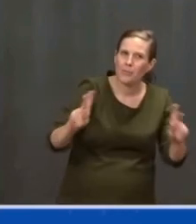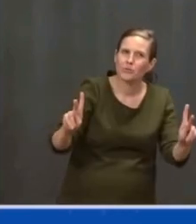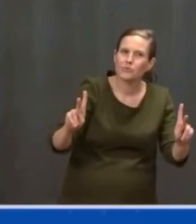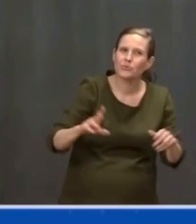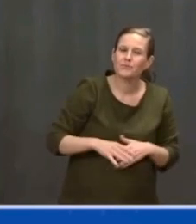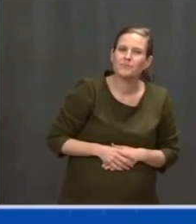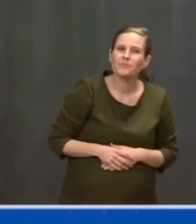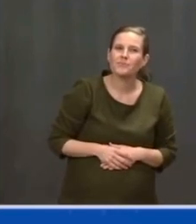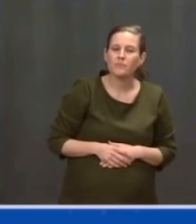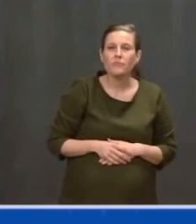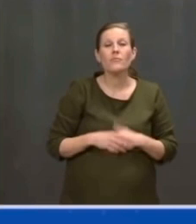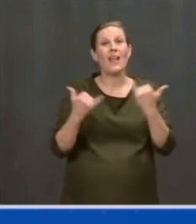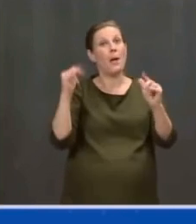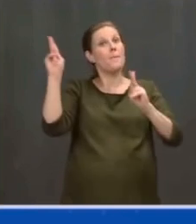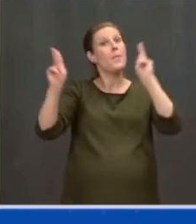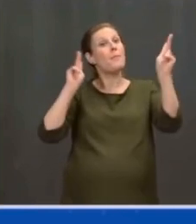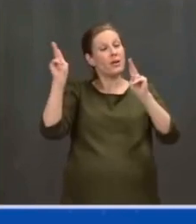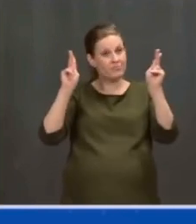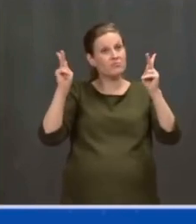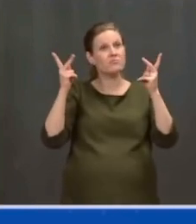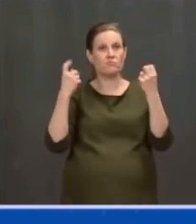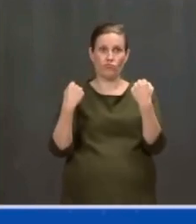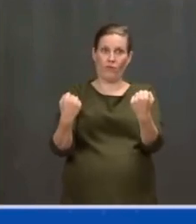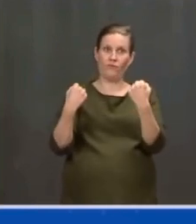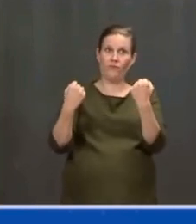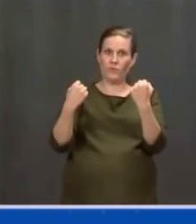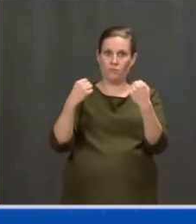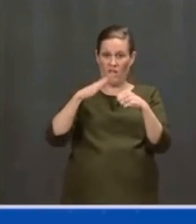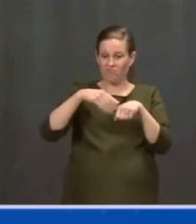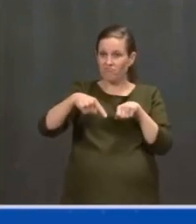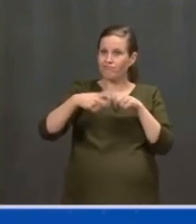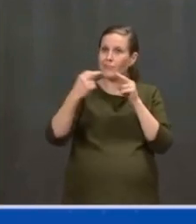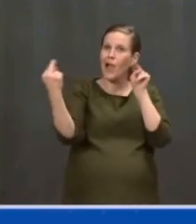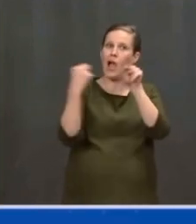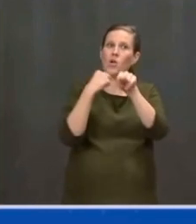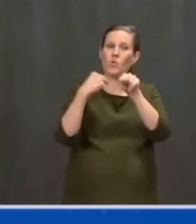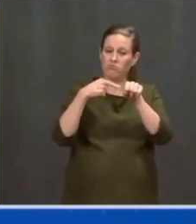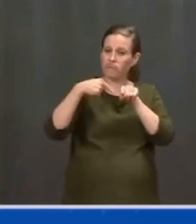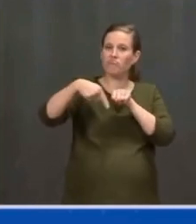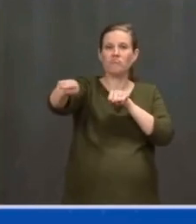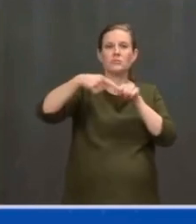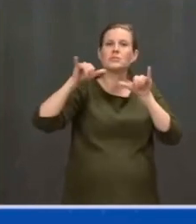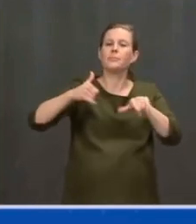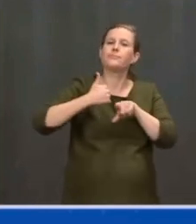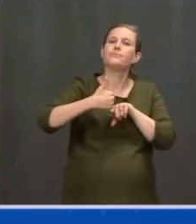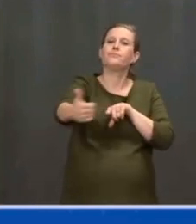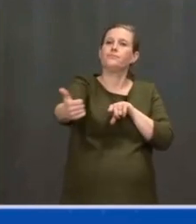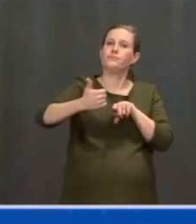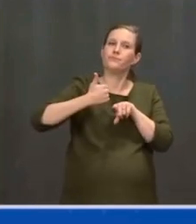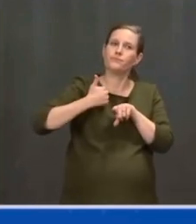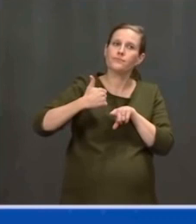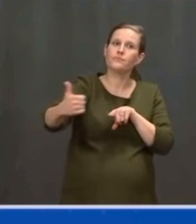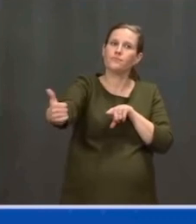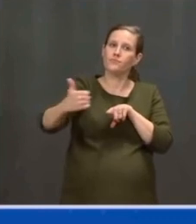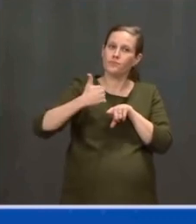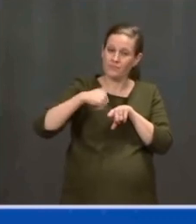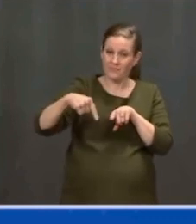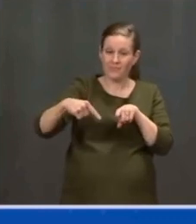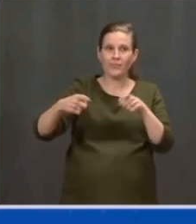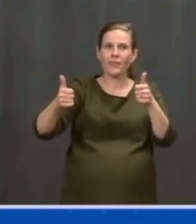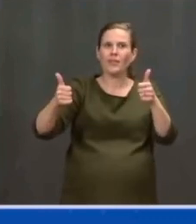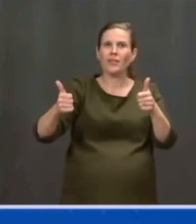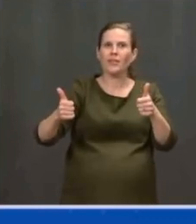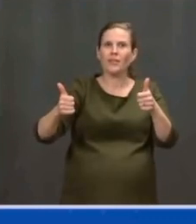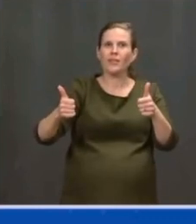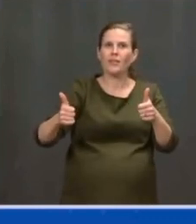on one of those very original highways. Imagine what we can do, what's within our reach when we modernize